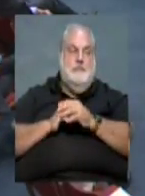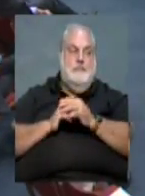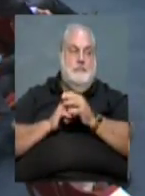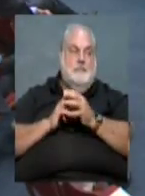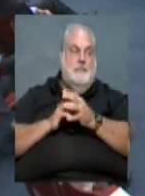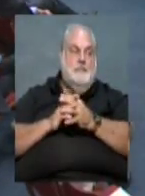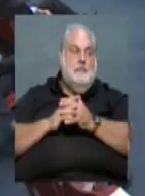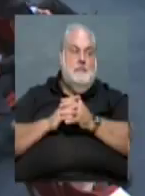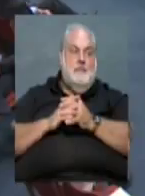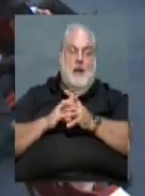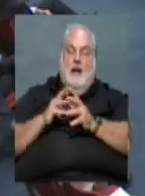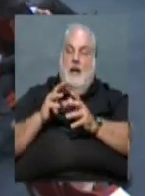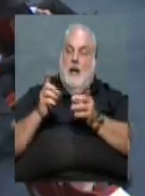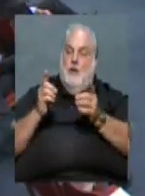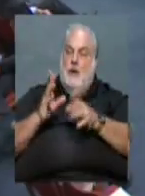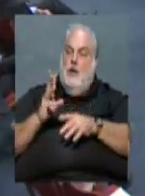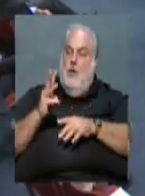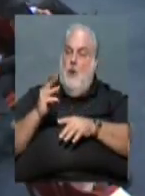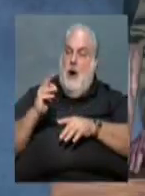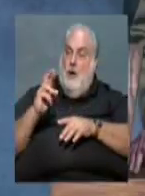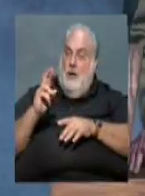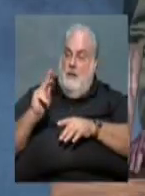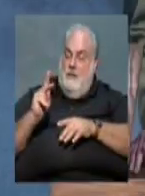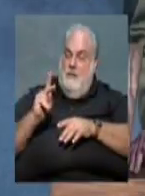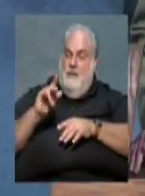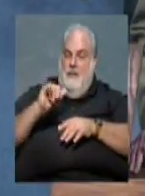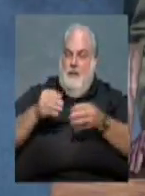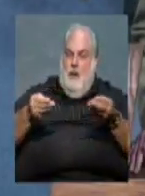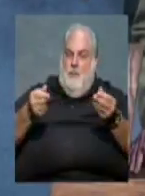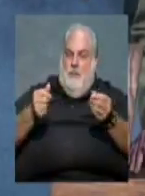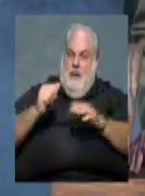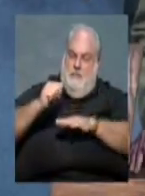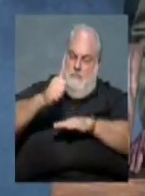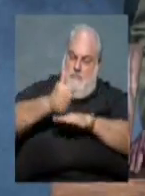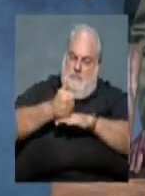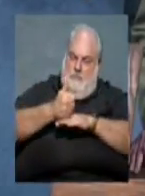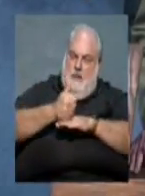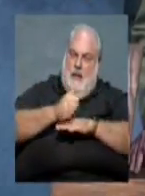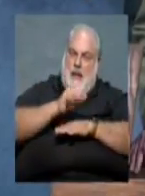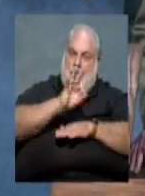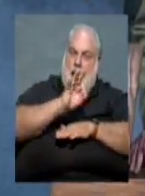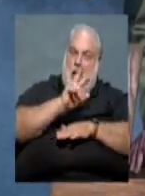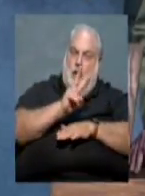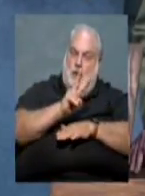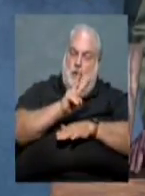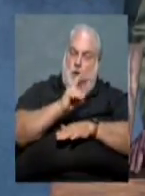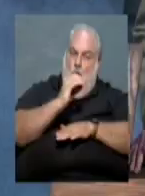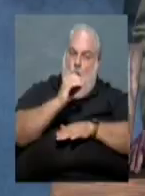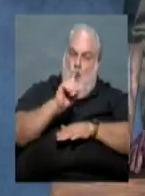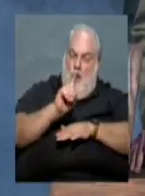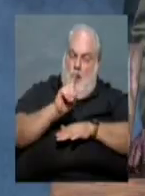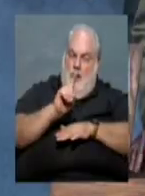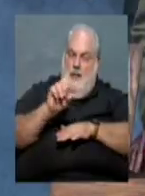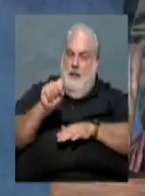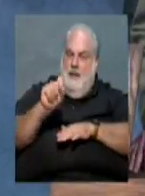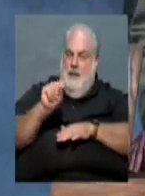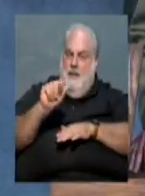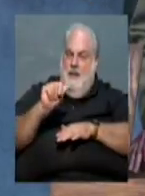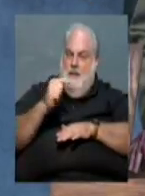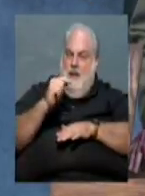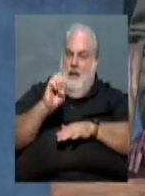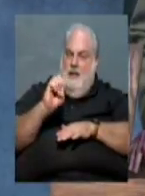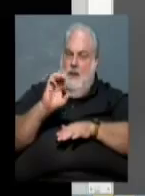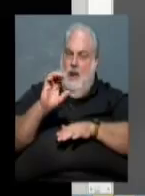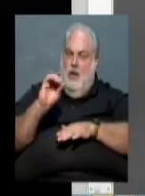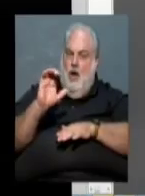Director Weirich, item 13 is properly located at 9201 Stagecoach Road,